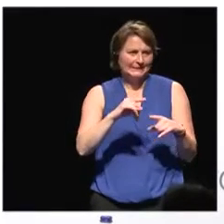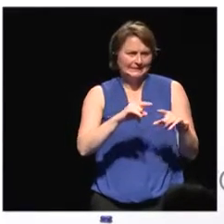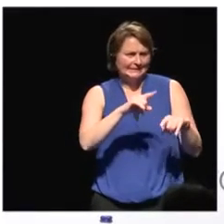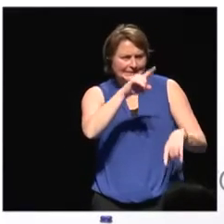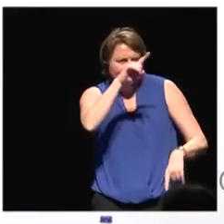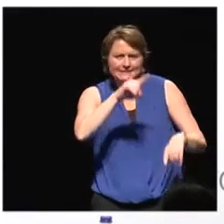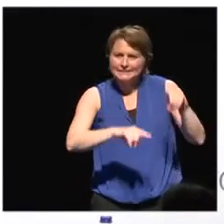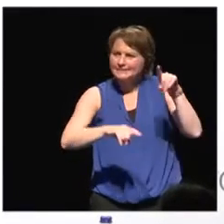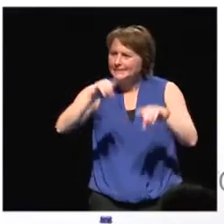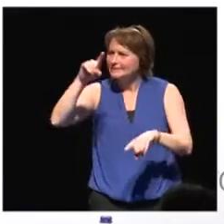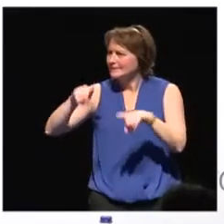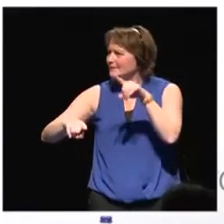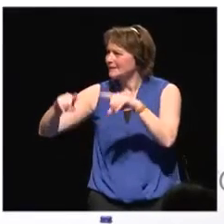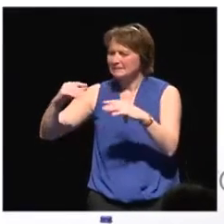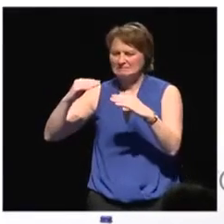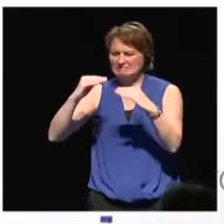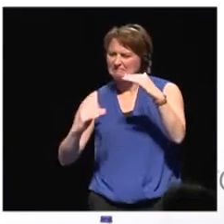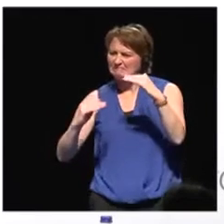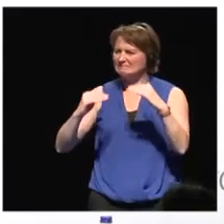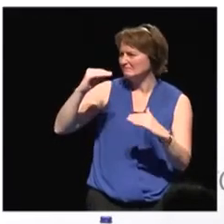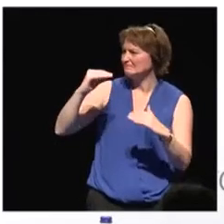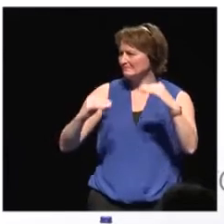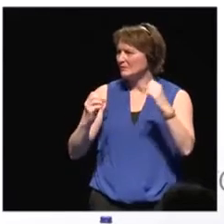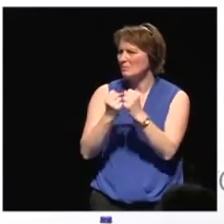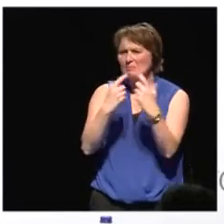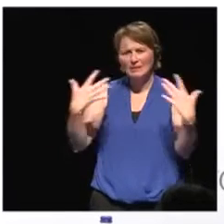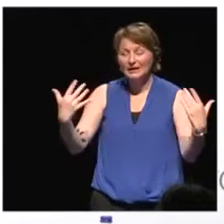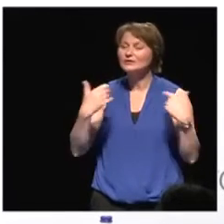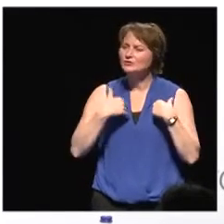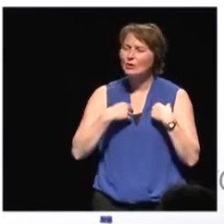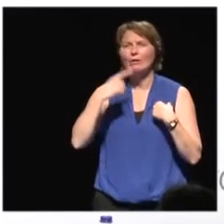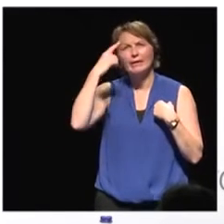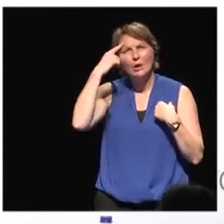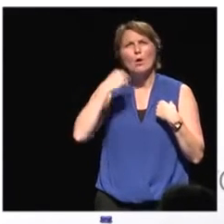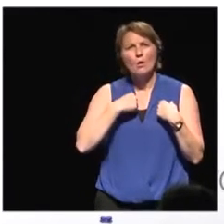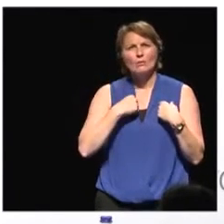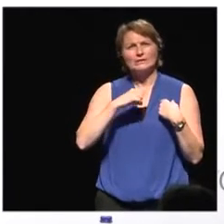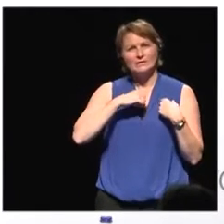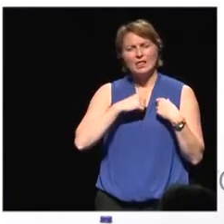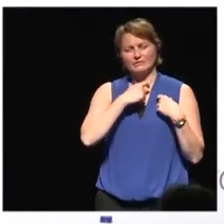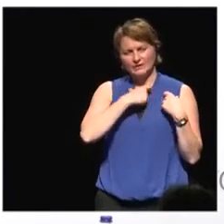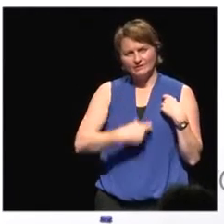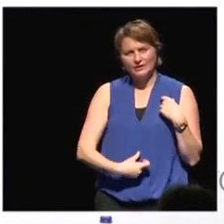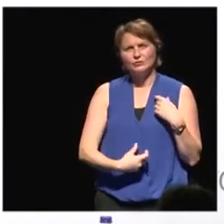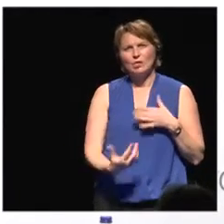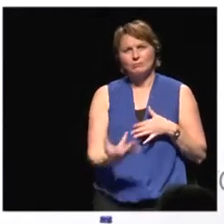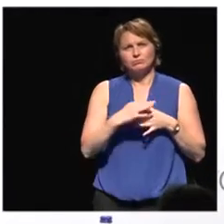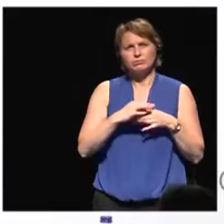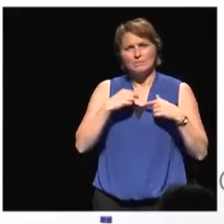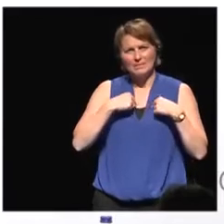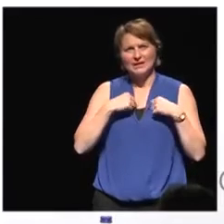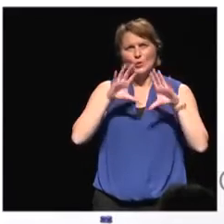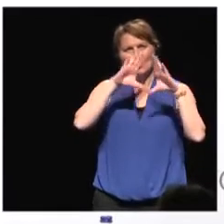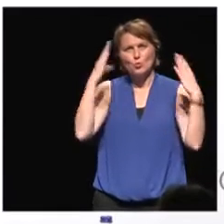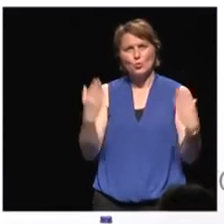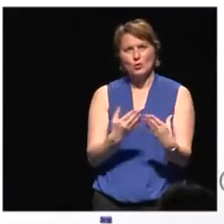and adequacies and really taking that and linking it to our own individual positions in the world.